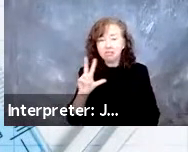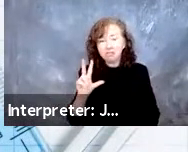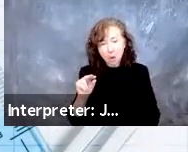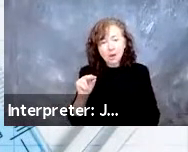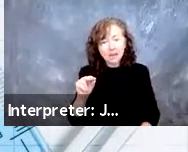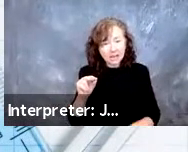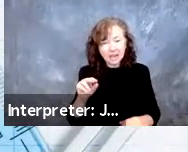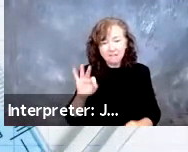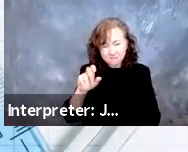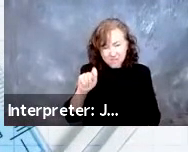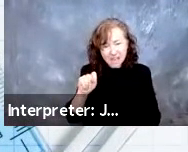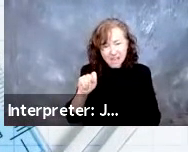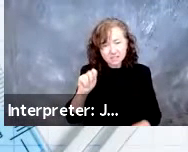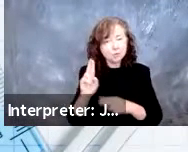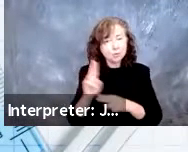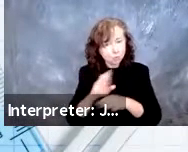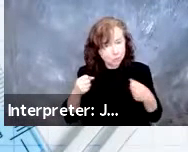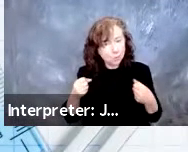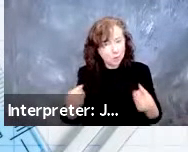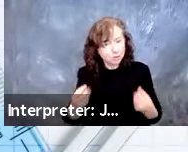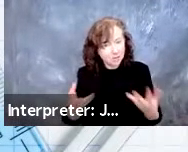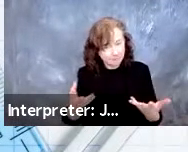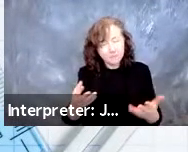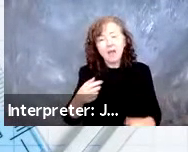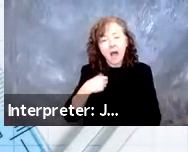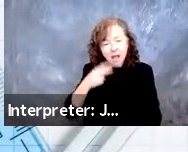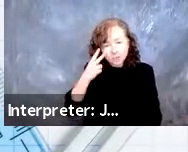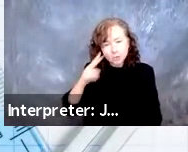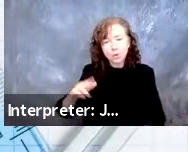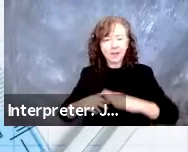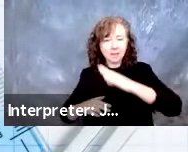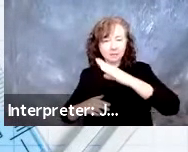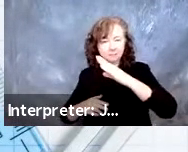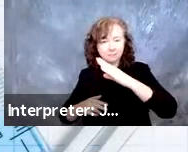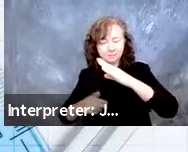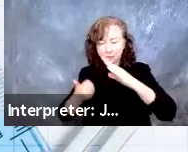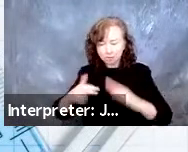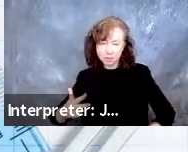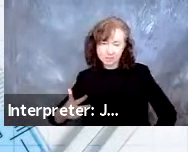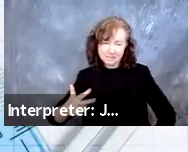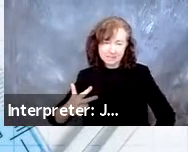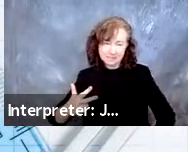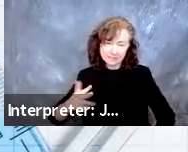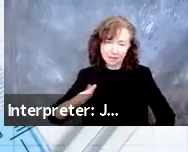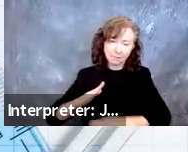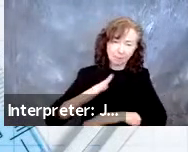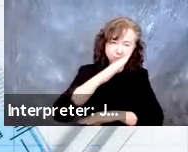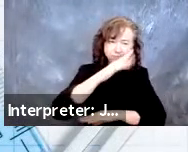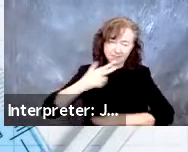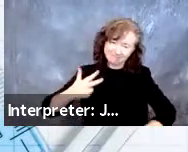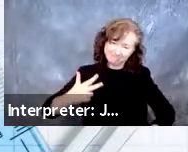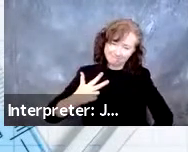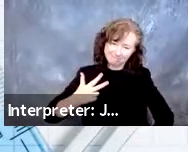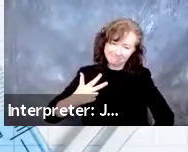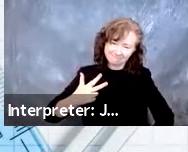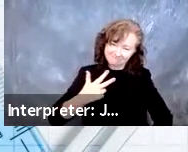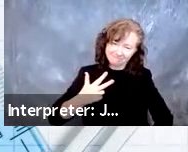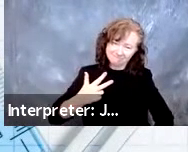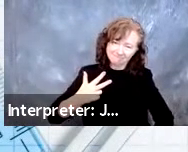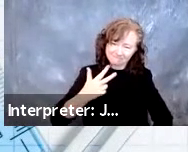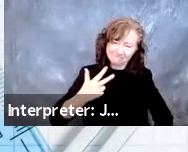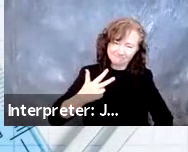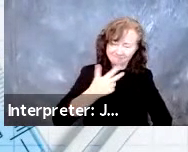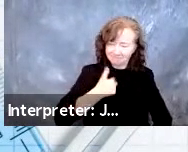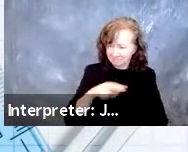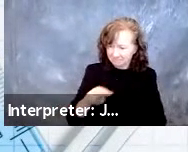fit, and I watched him inch by inch push up that ramp, and it was, as someone new to the industry, I